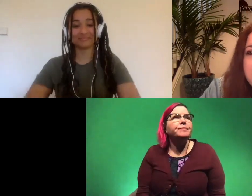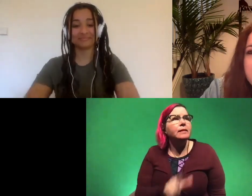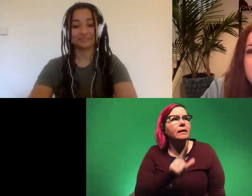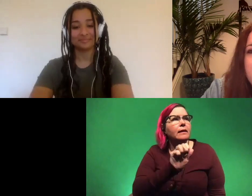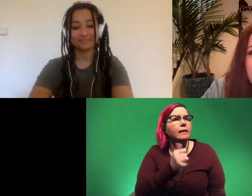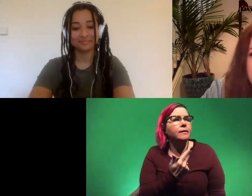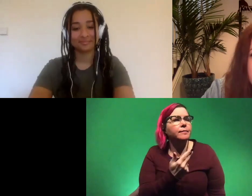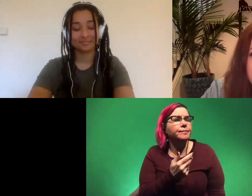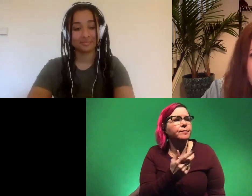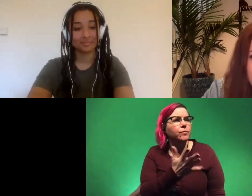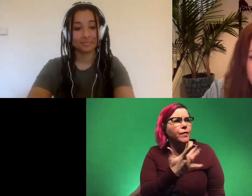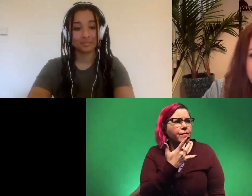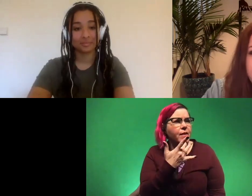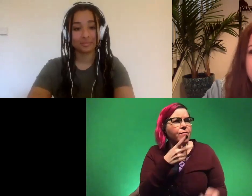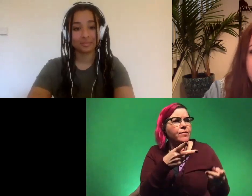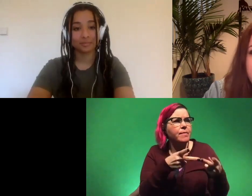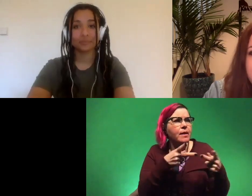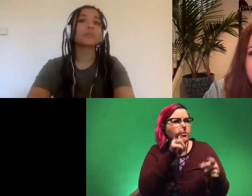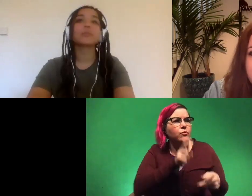what's your favorite place to travel